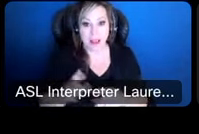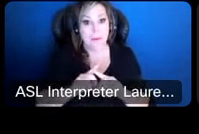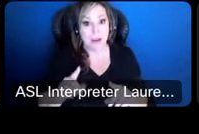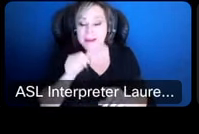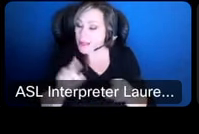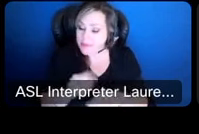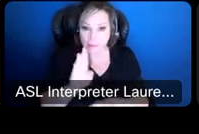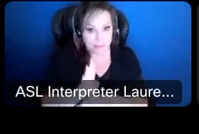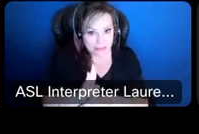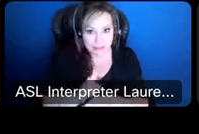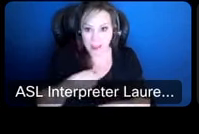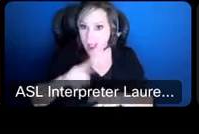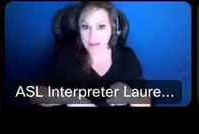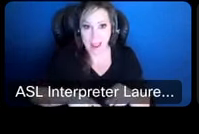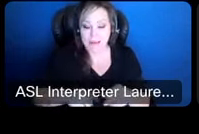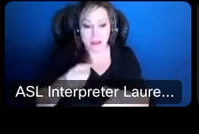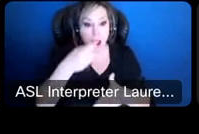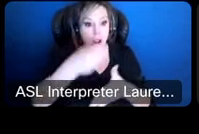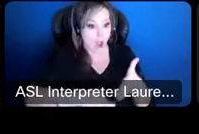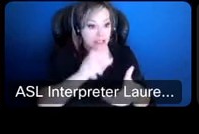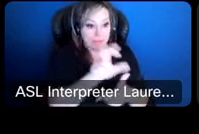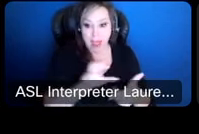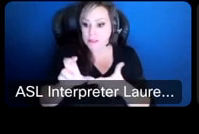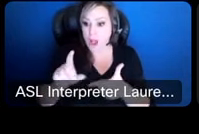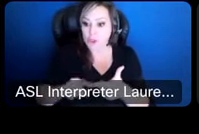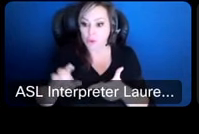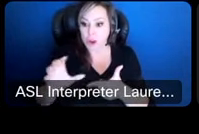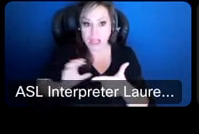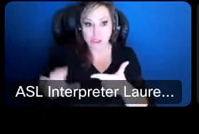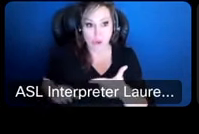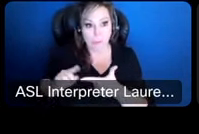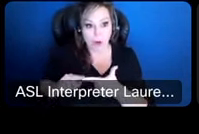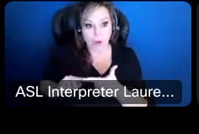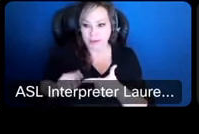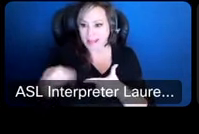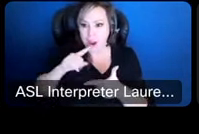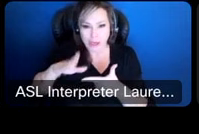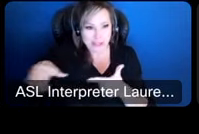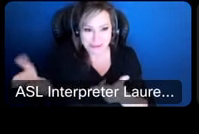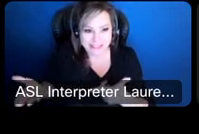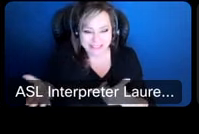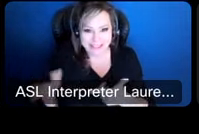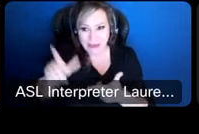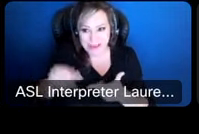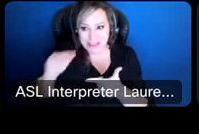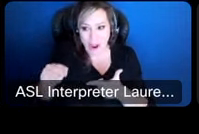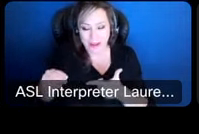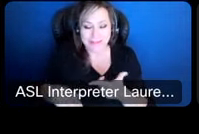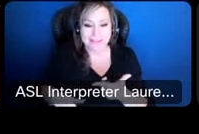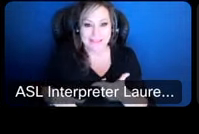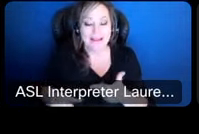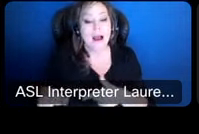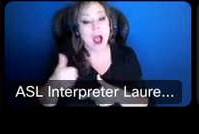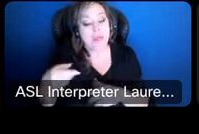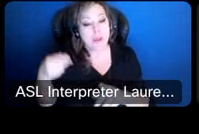business i can't pass on costs necessarily to consumers because these are children i'm teaching and they need to be taught the other point